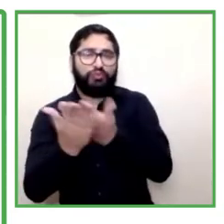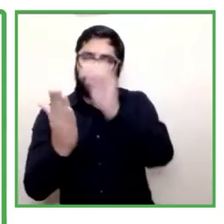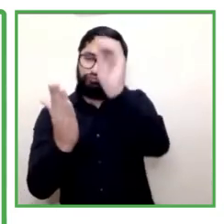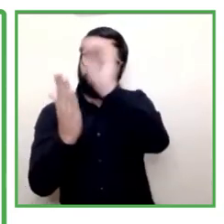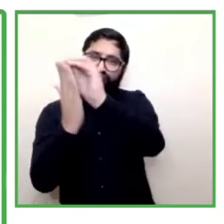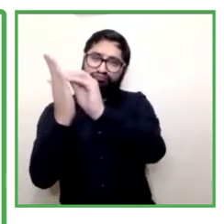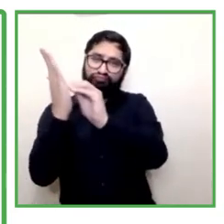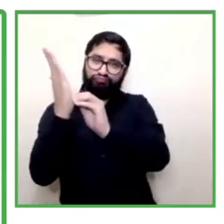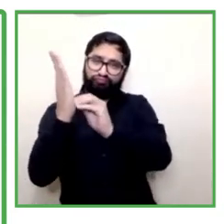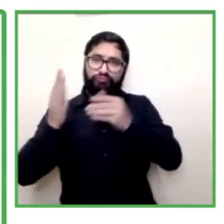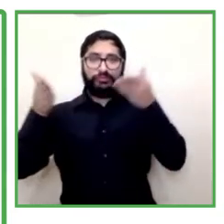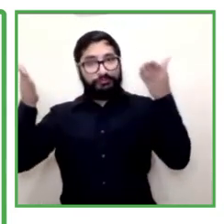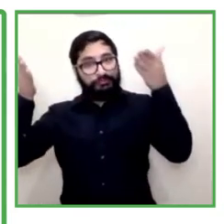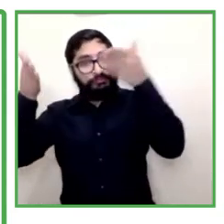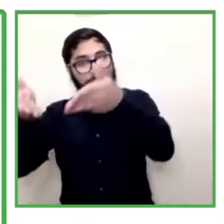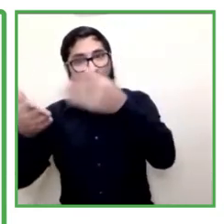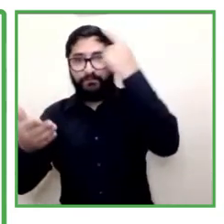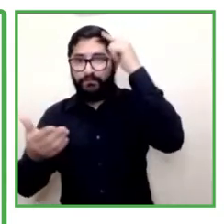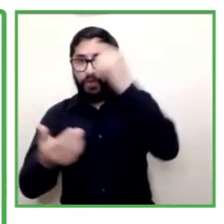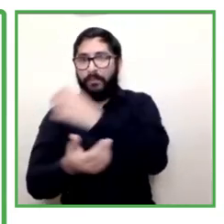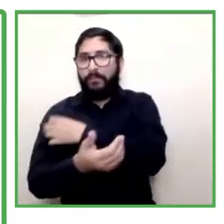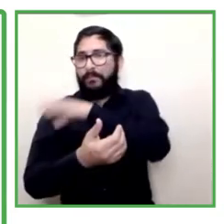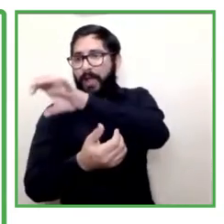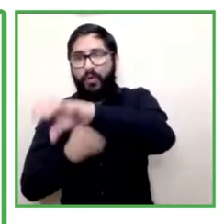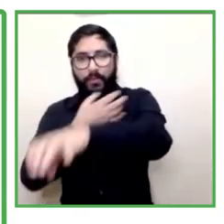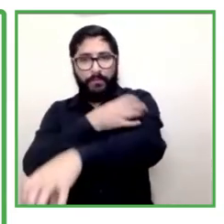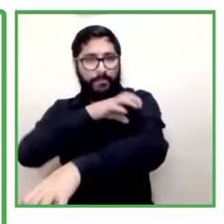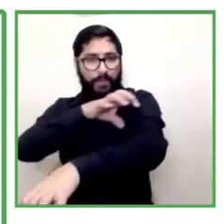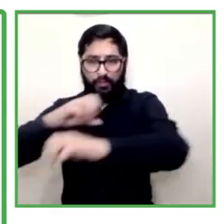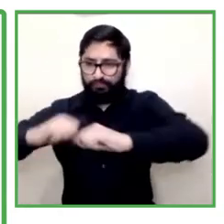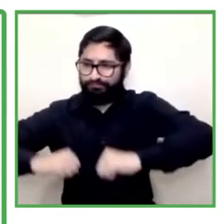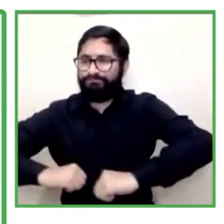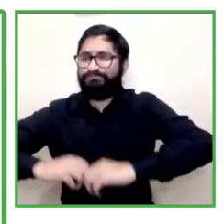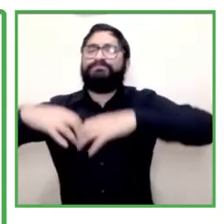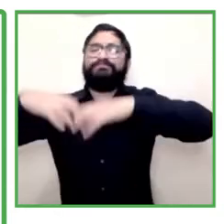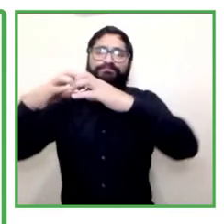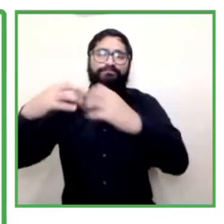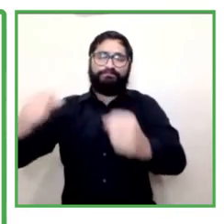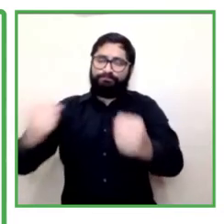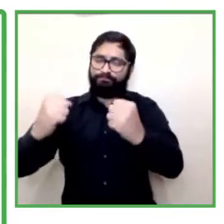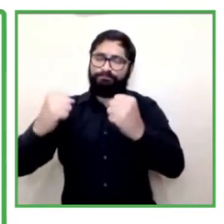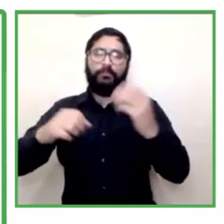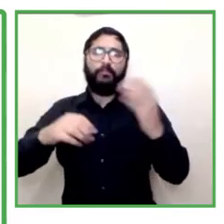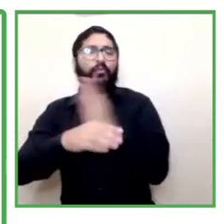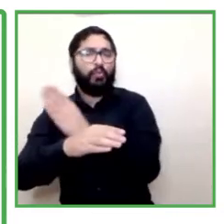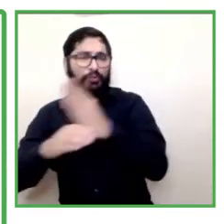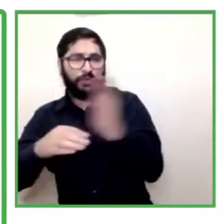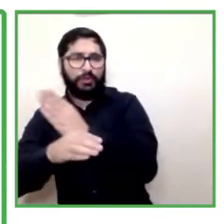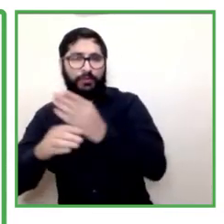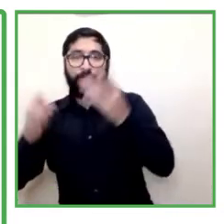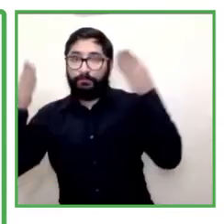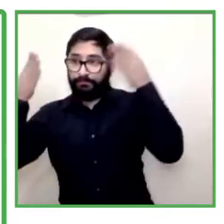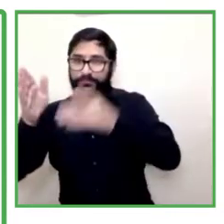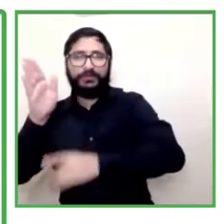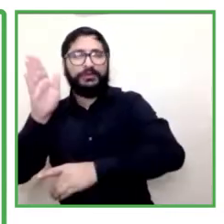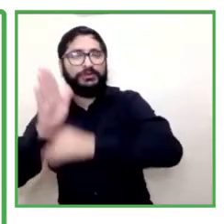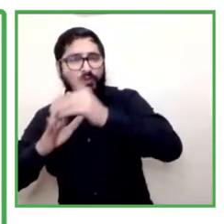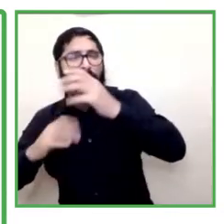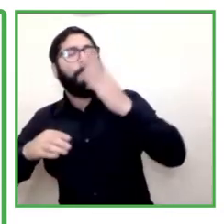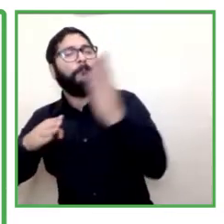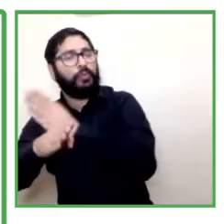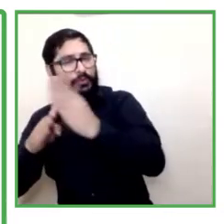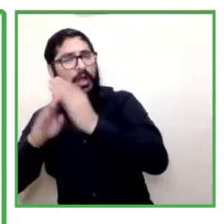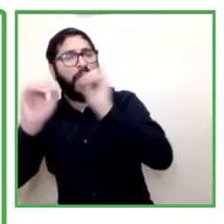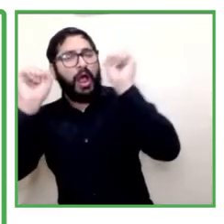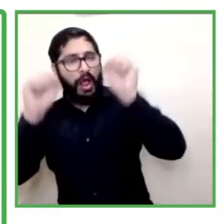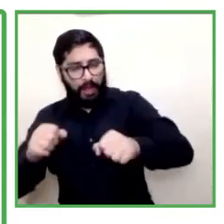they look for strengthening their companies through different entrepreneurship and and